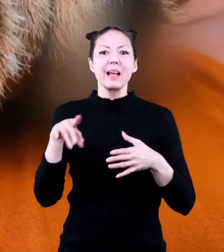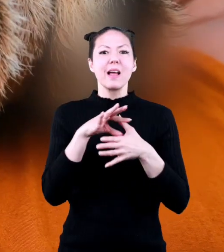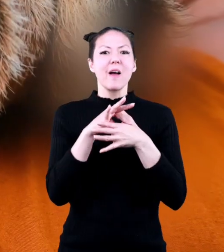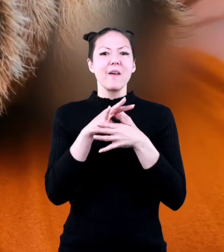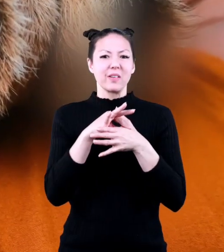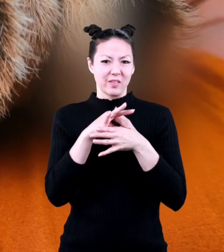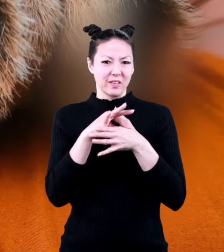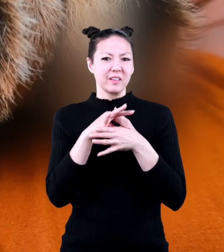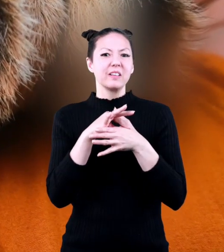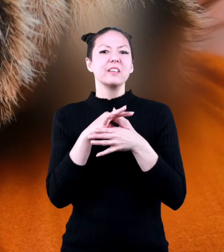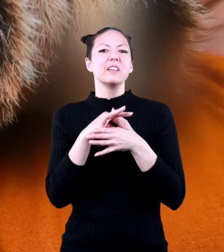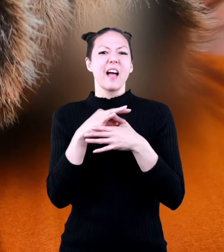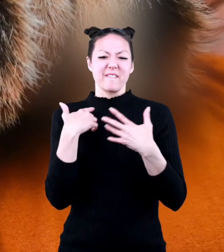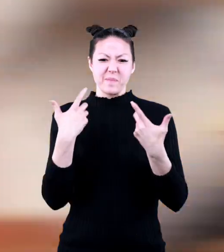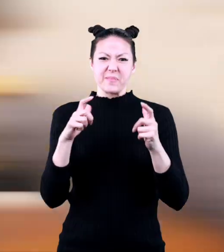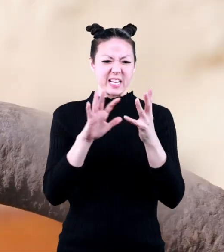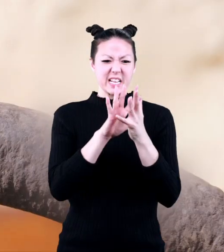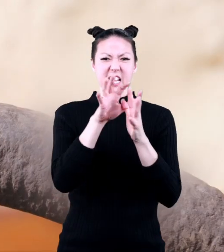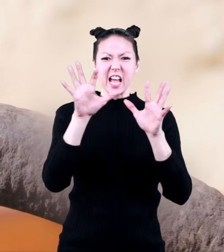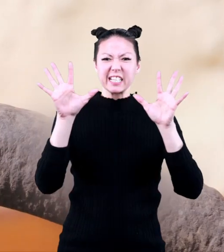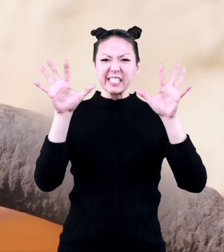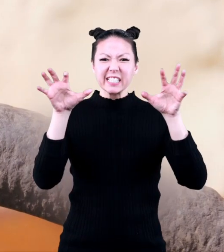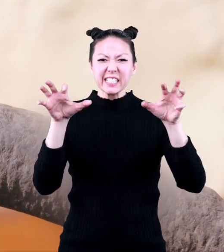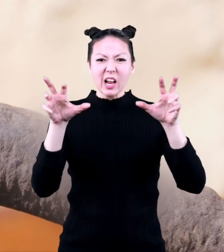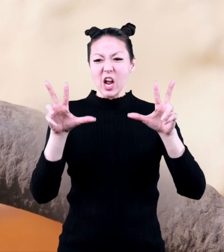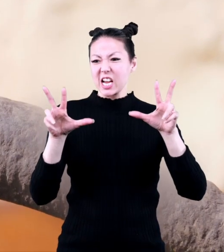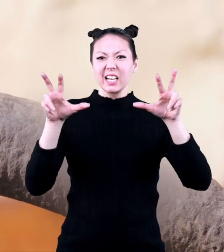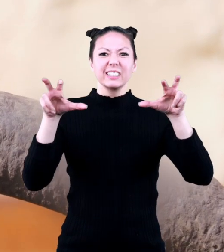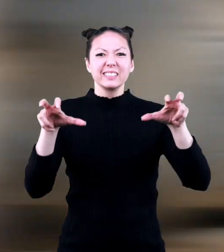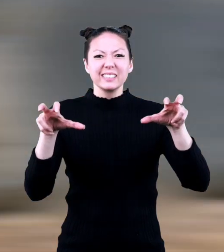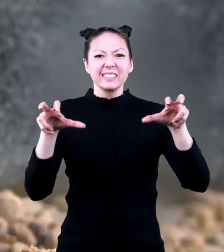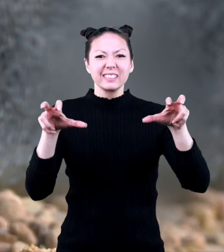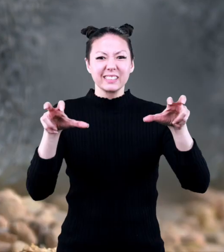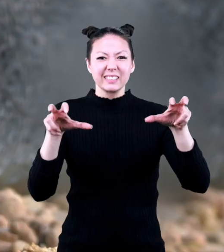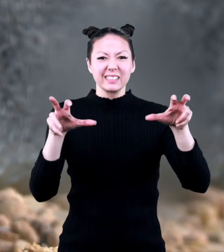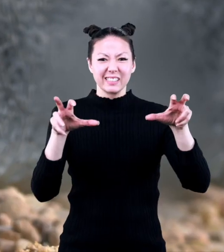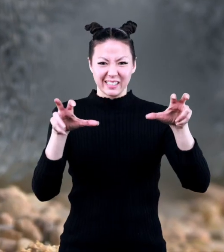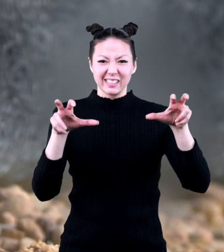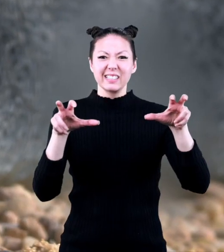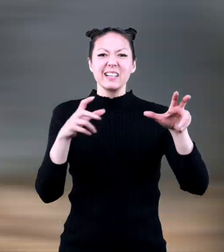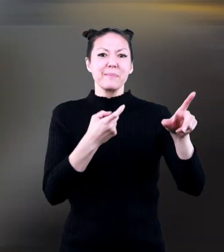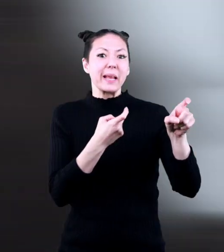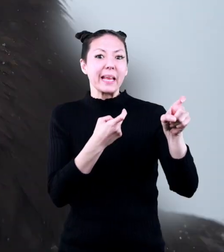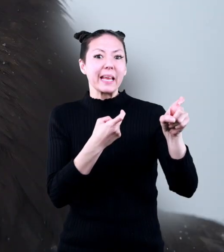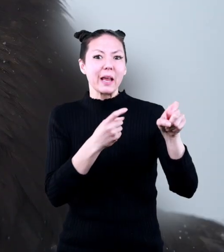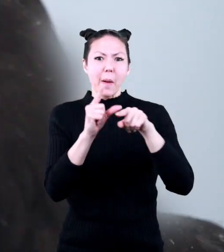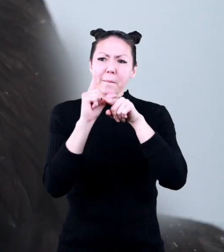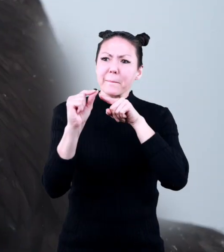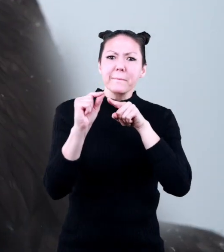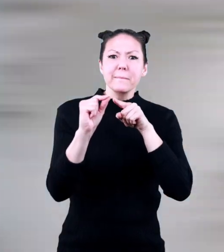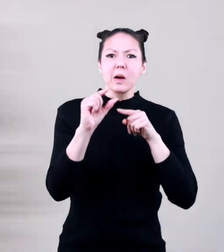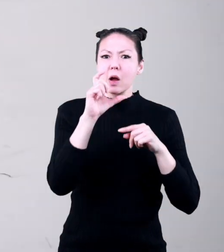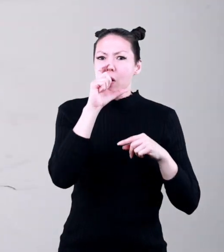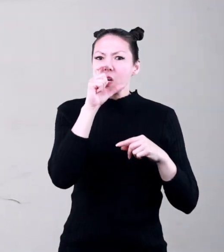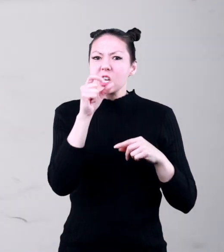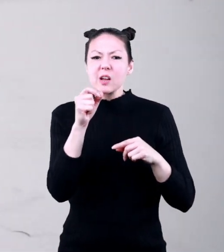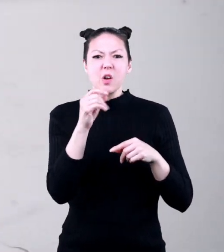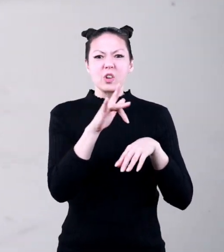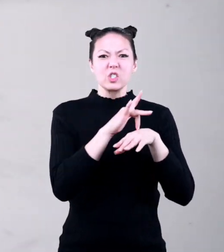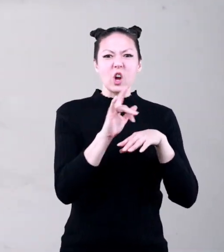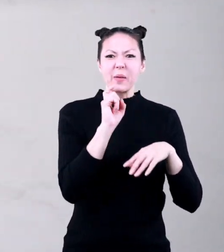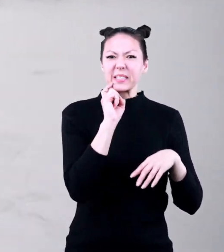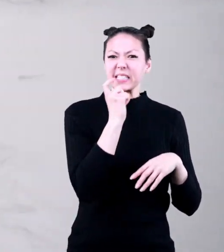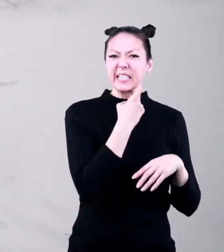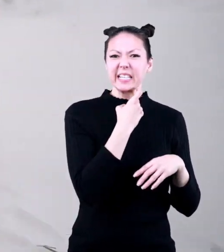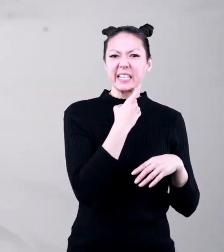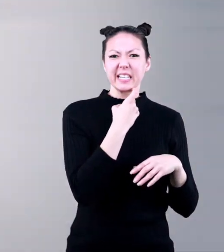Many carnivorous animals have big claws, sharp teeth or beaks, and quick